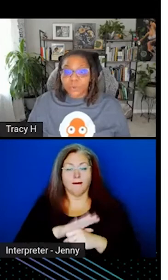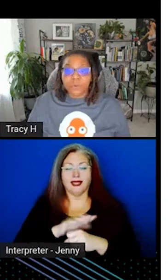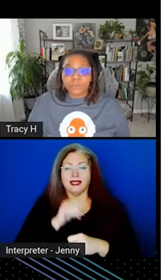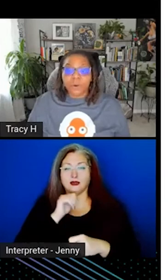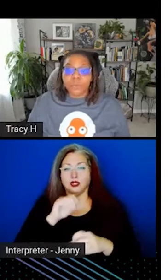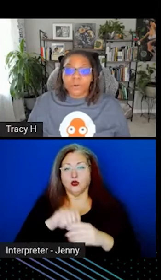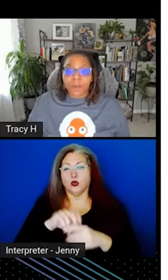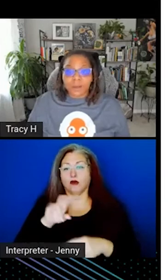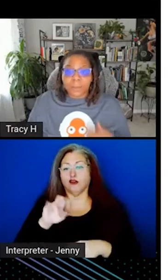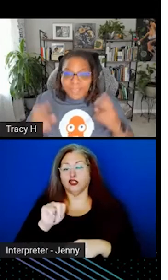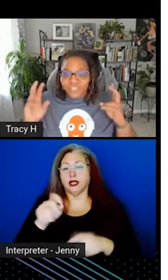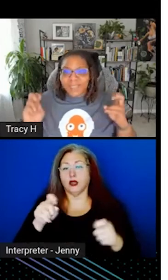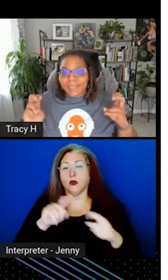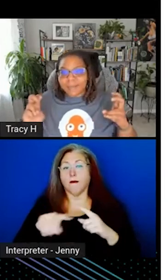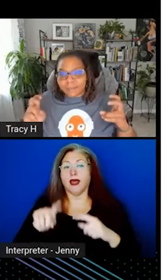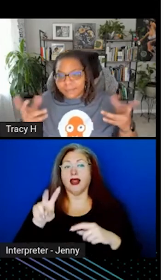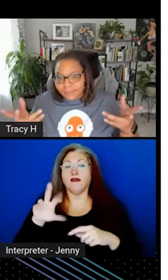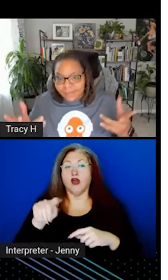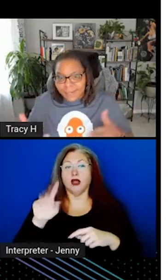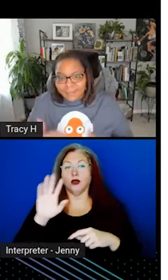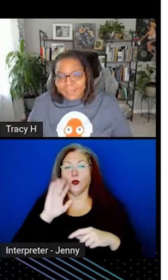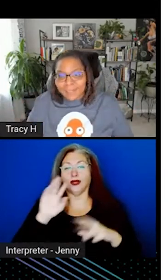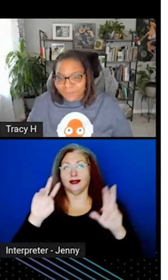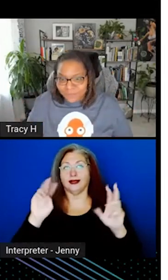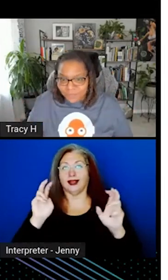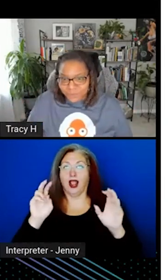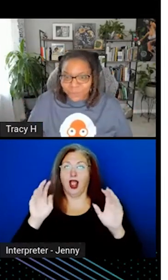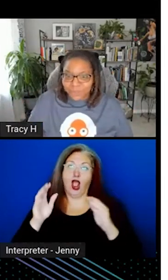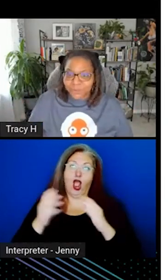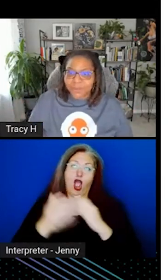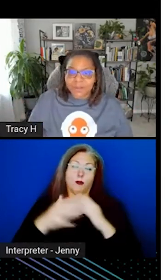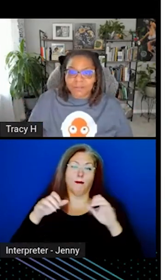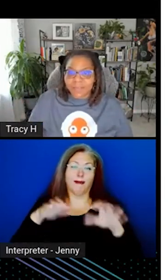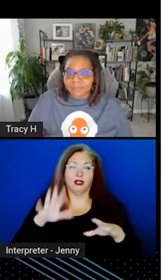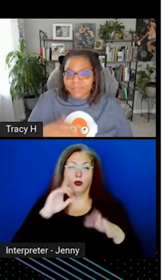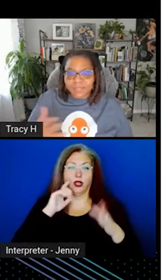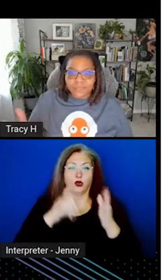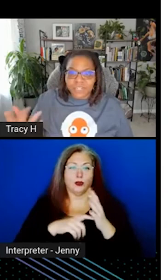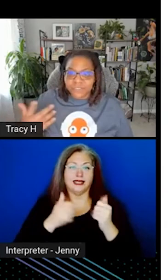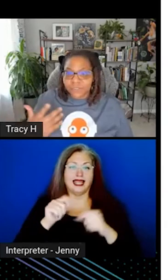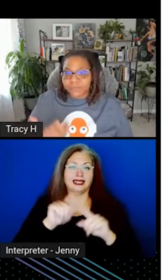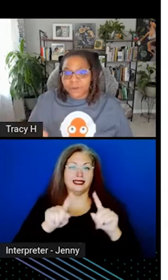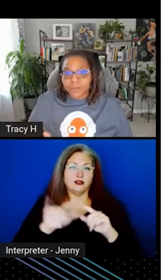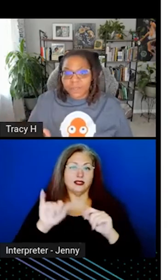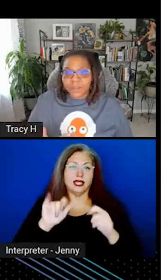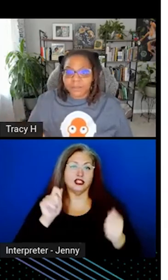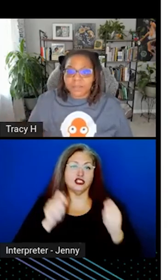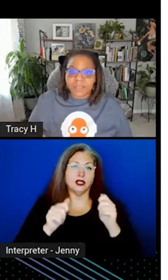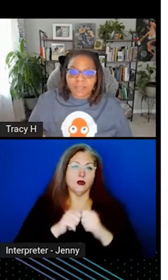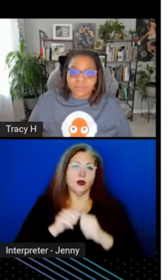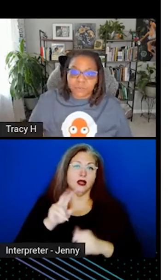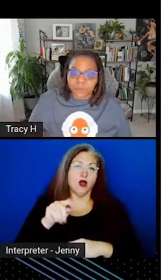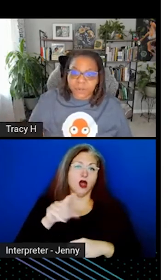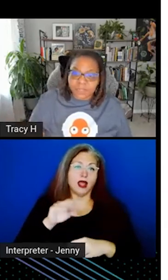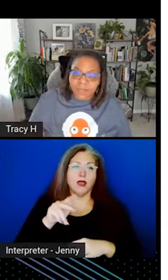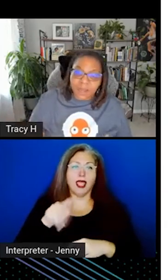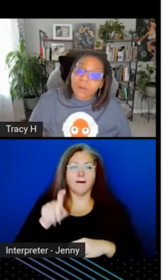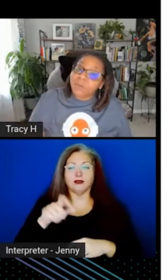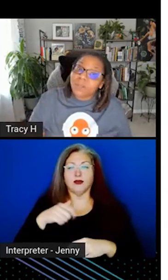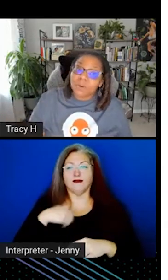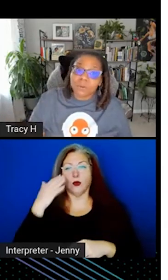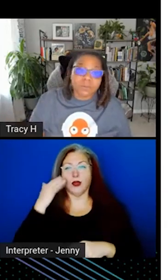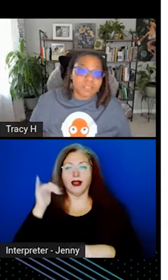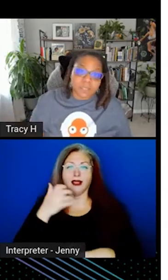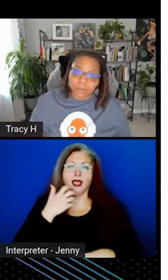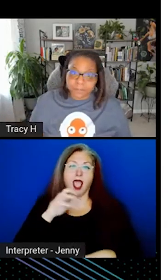control, but Vault will automagically detect any differences for you, like detect the changes in Vault and your app needs to have some awareness, like a hot